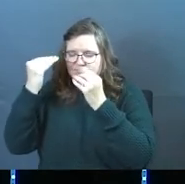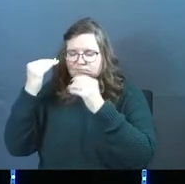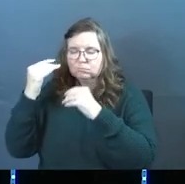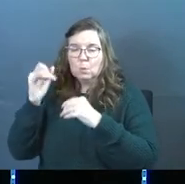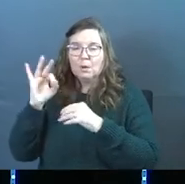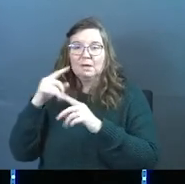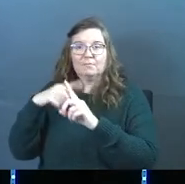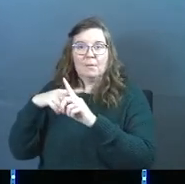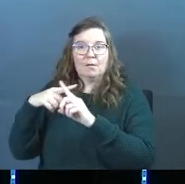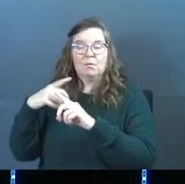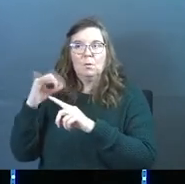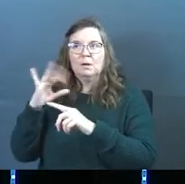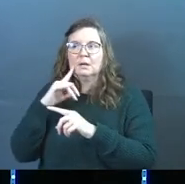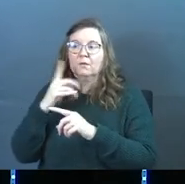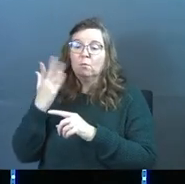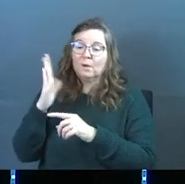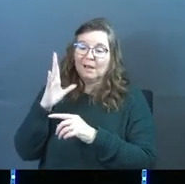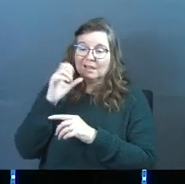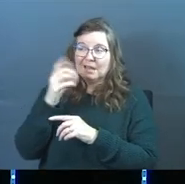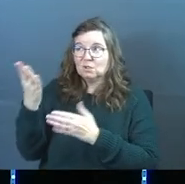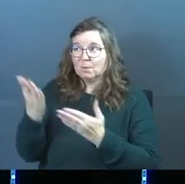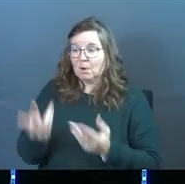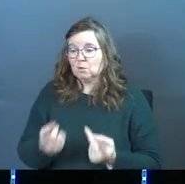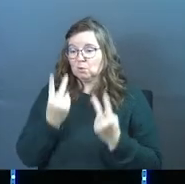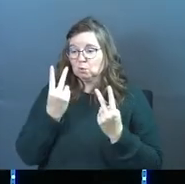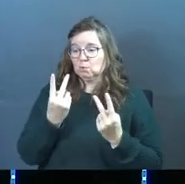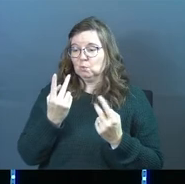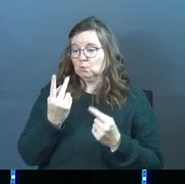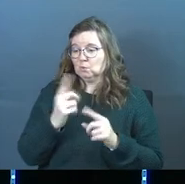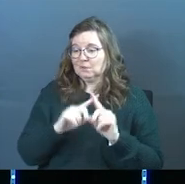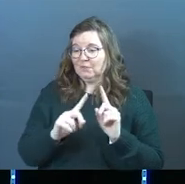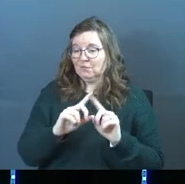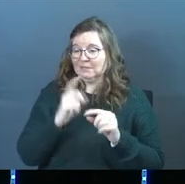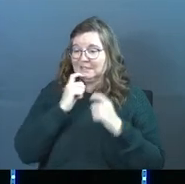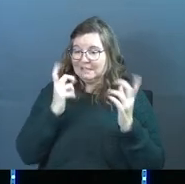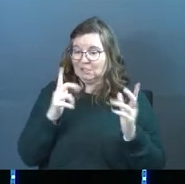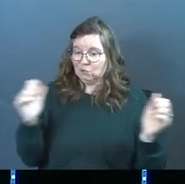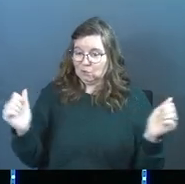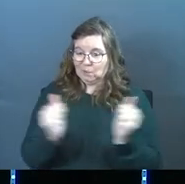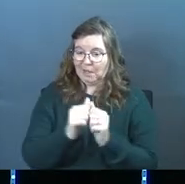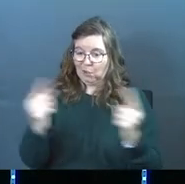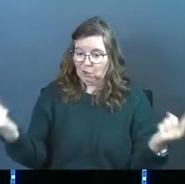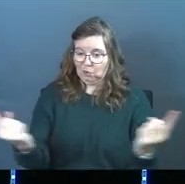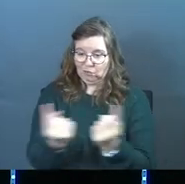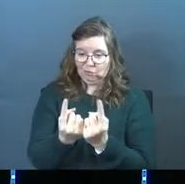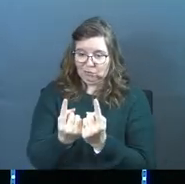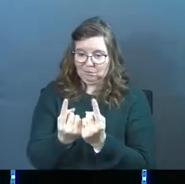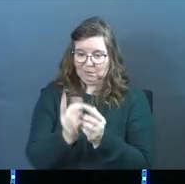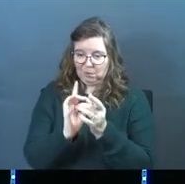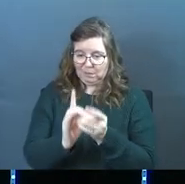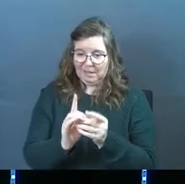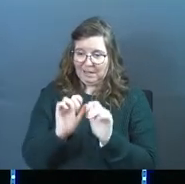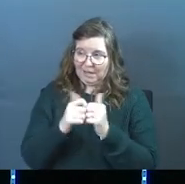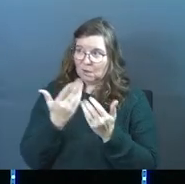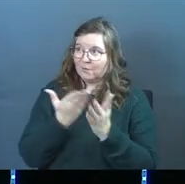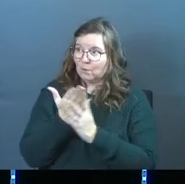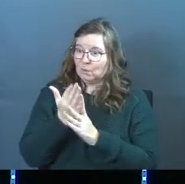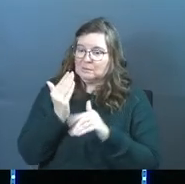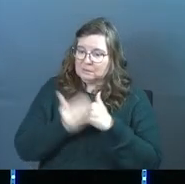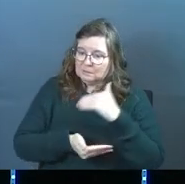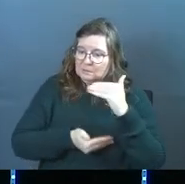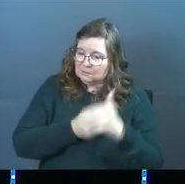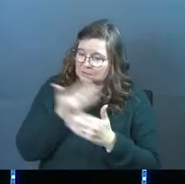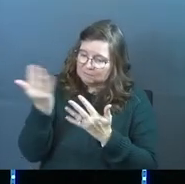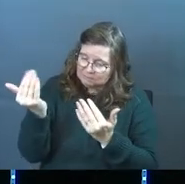What if the soundtrack is, well, God, guess you brought two sinners together in a relationship and somehow you've got to get us through.